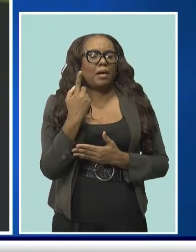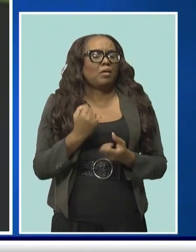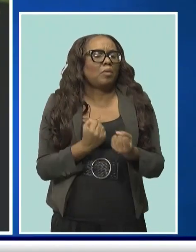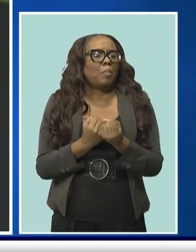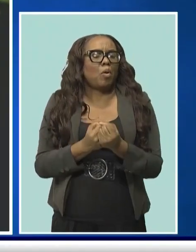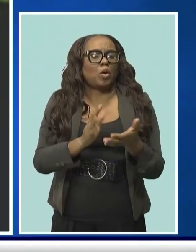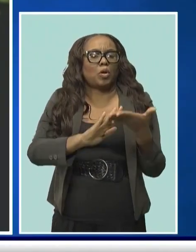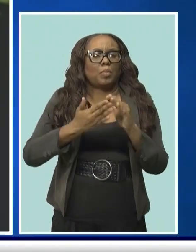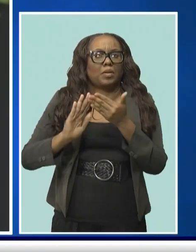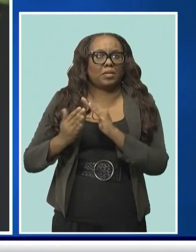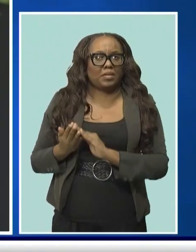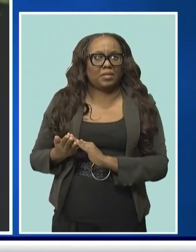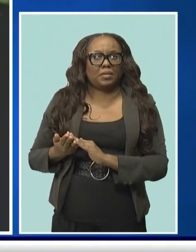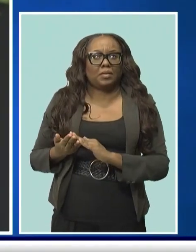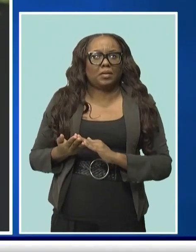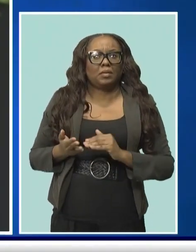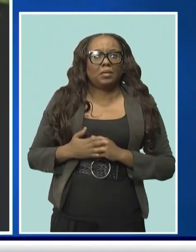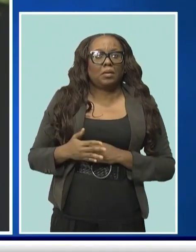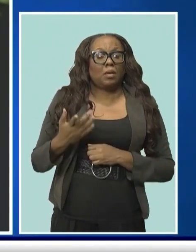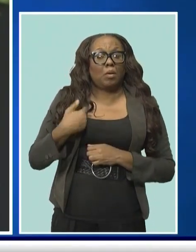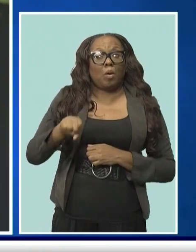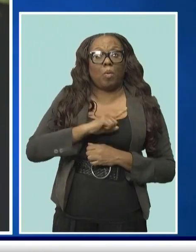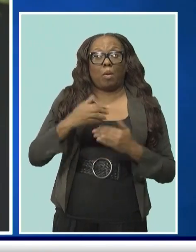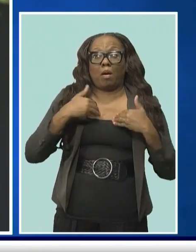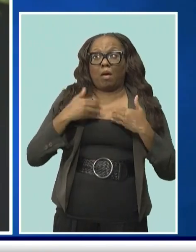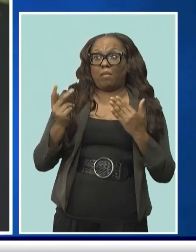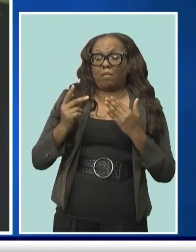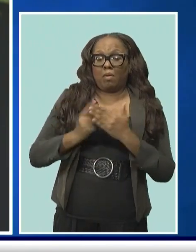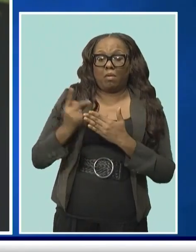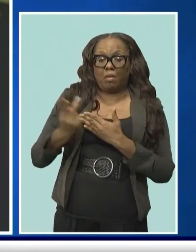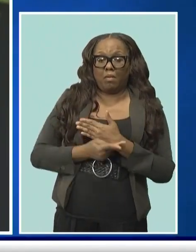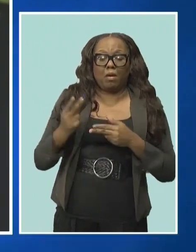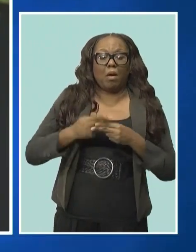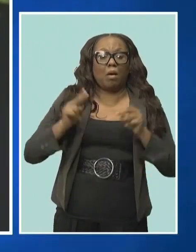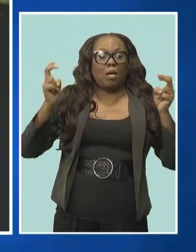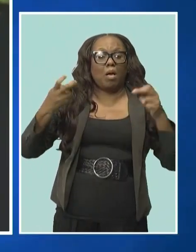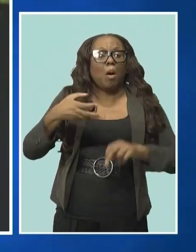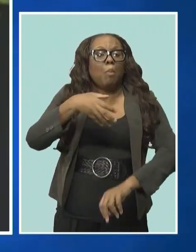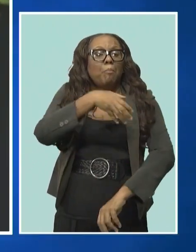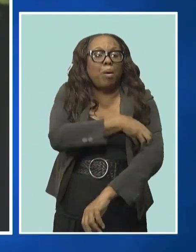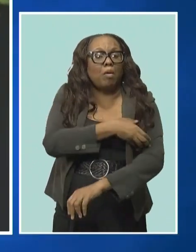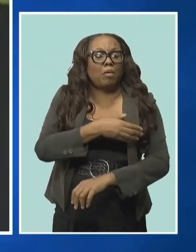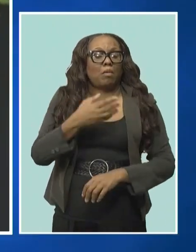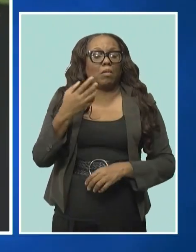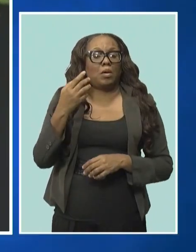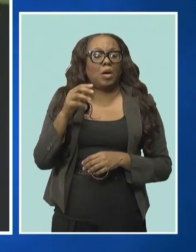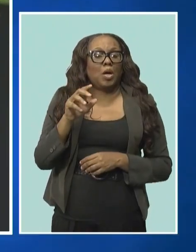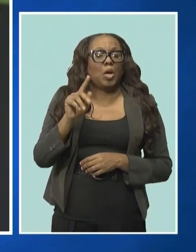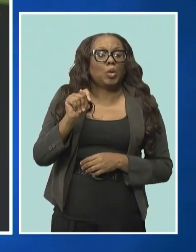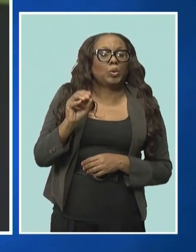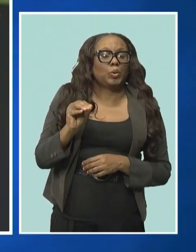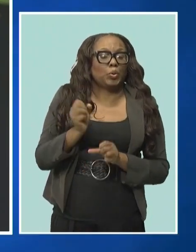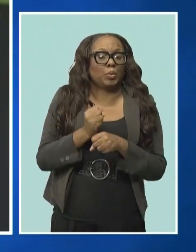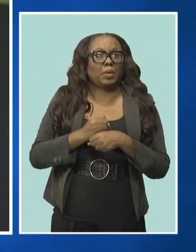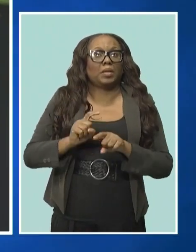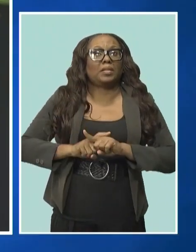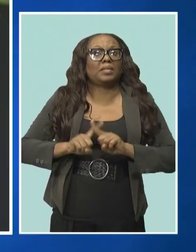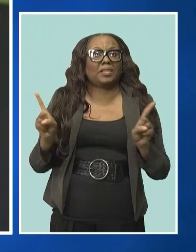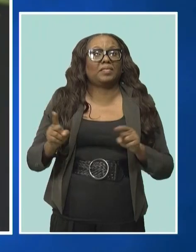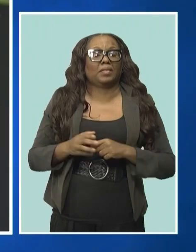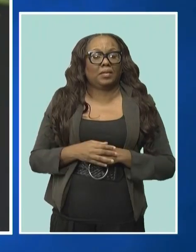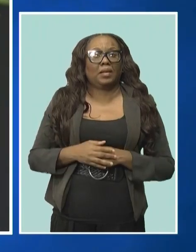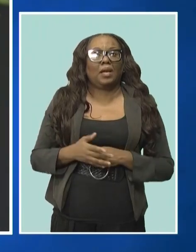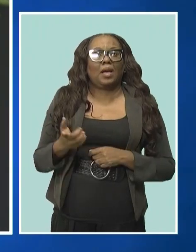day. And we have a program called the Power to Make a Difference. And this, otherwise known as PMAD,